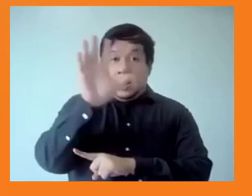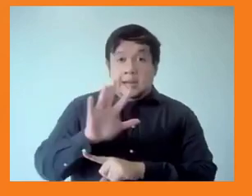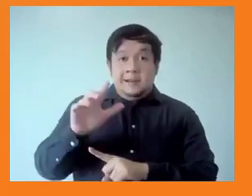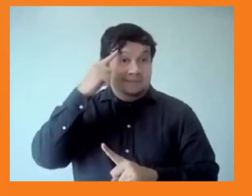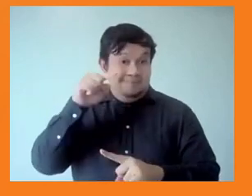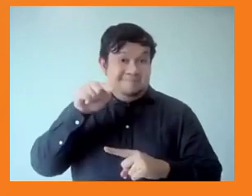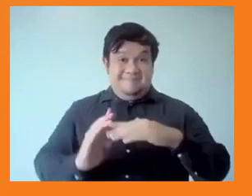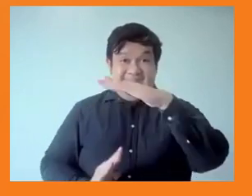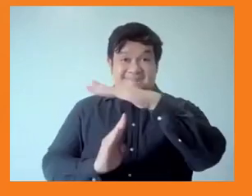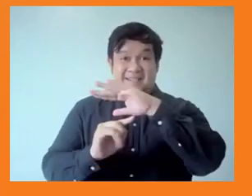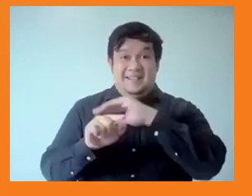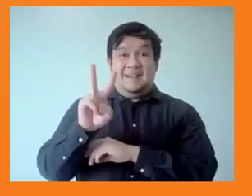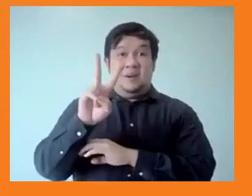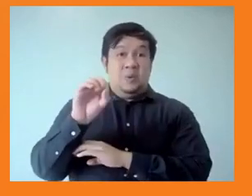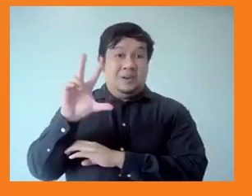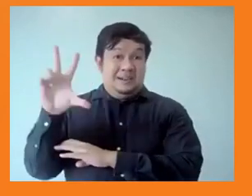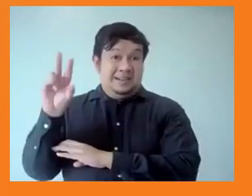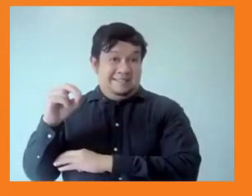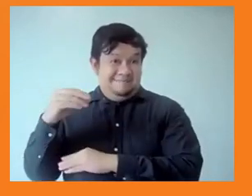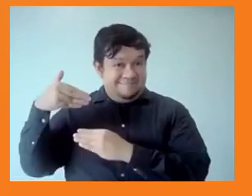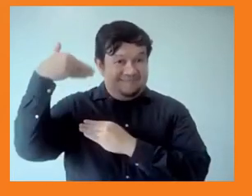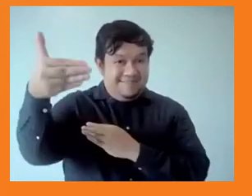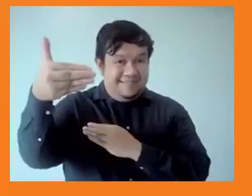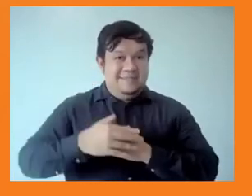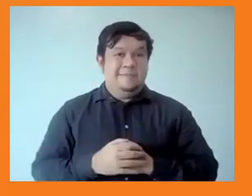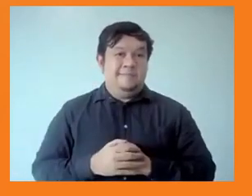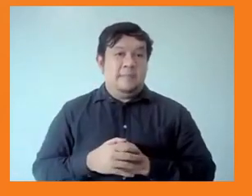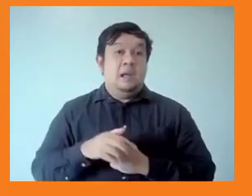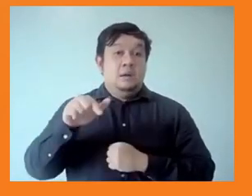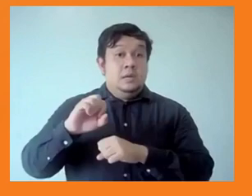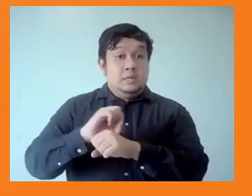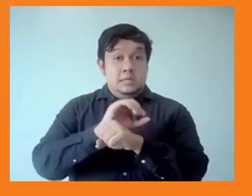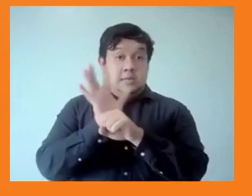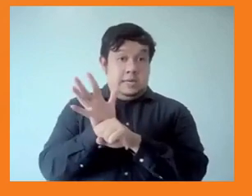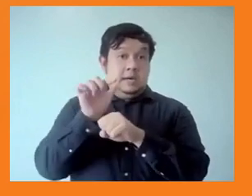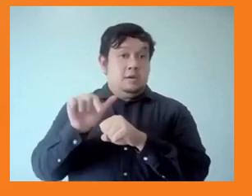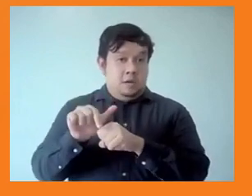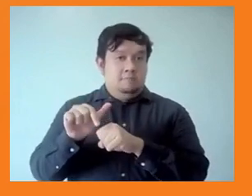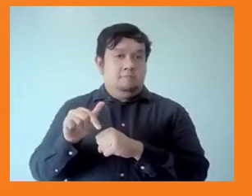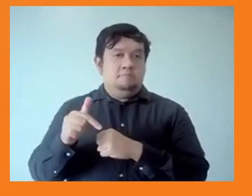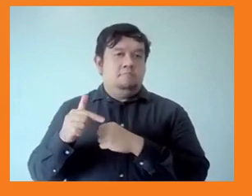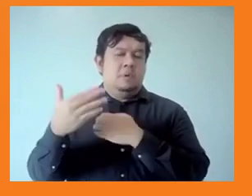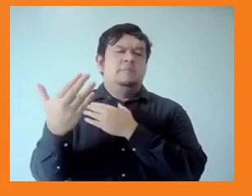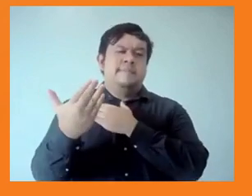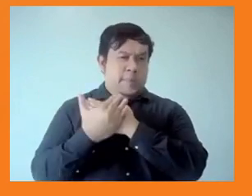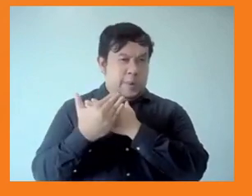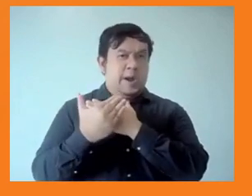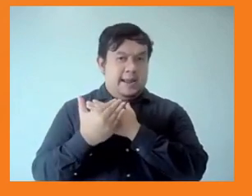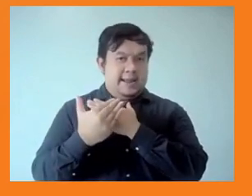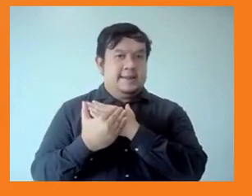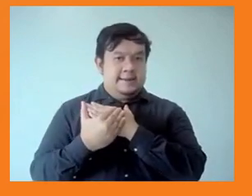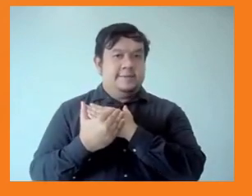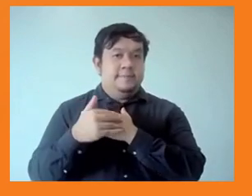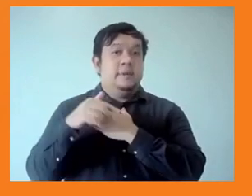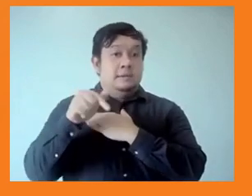wake-up call to introduce policies to tackle inequality aggressively. But as Matthew shared, most governments have continued with business